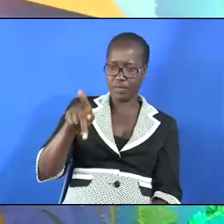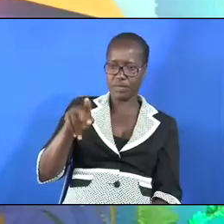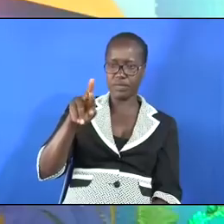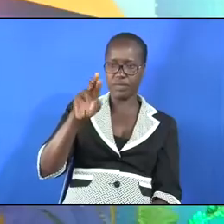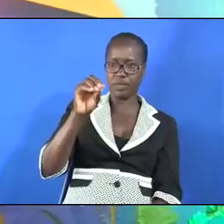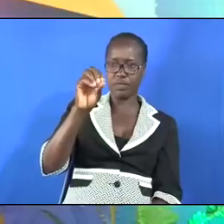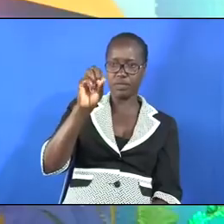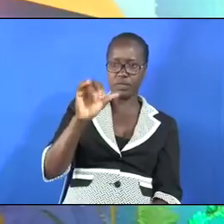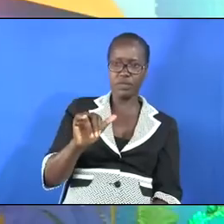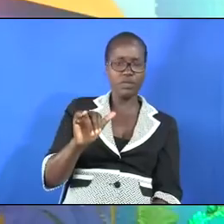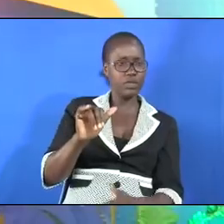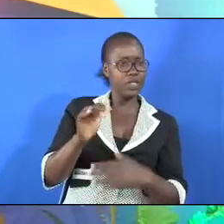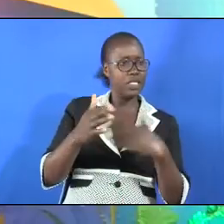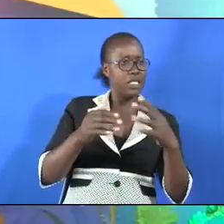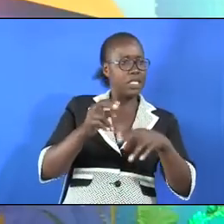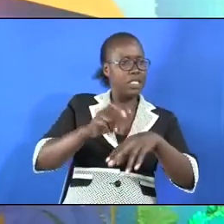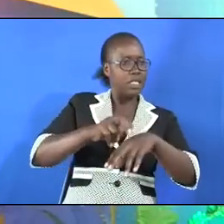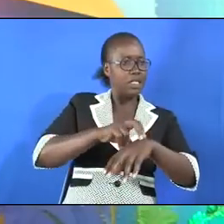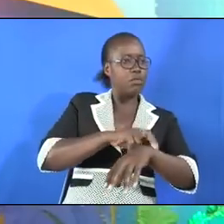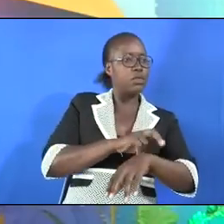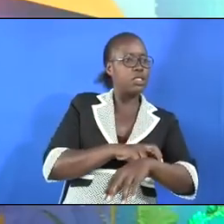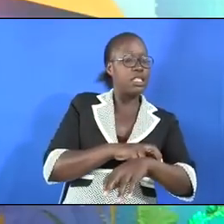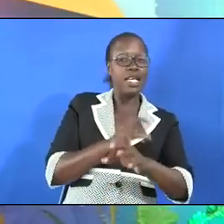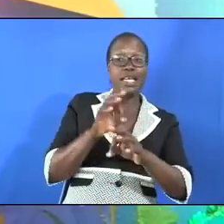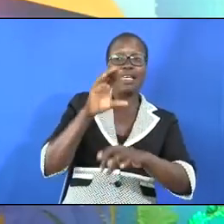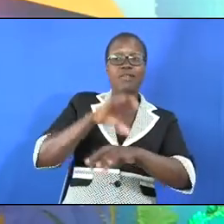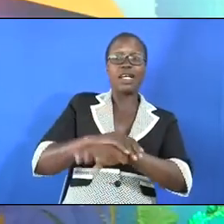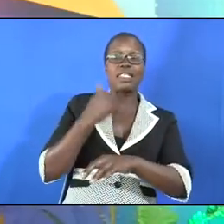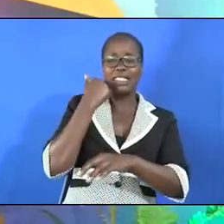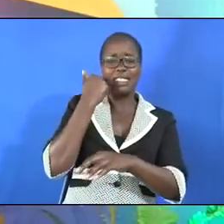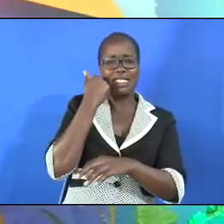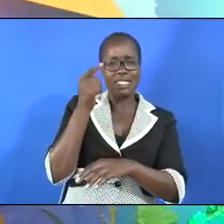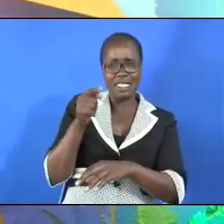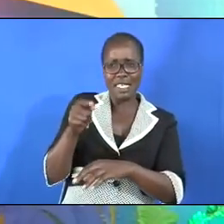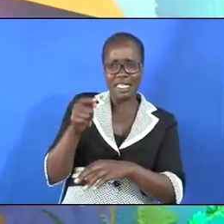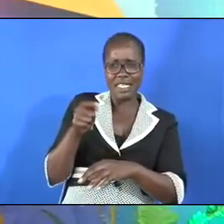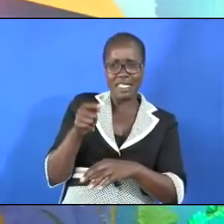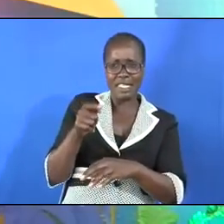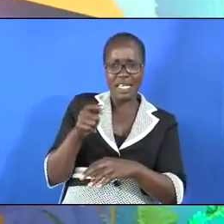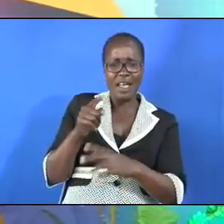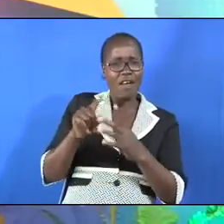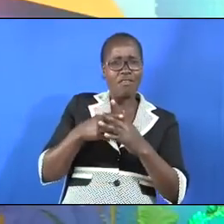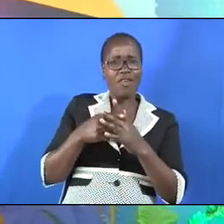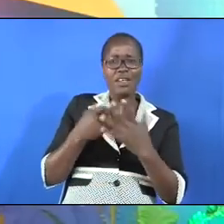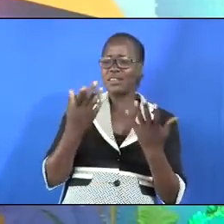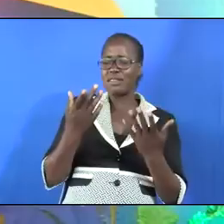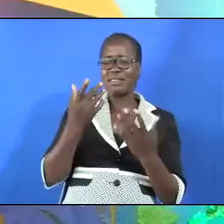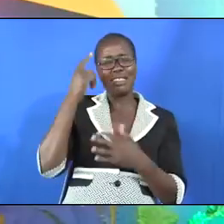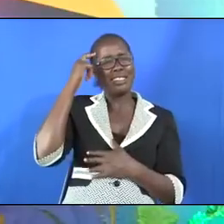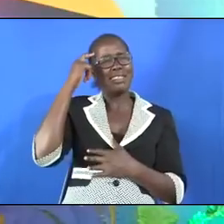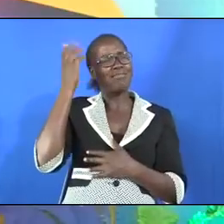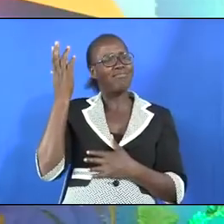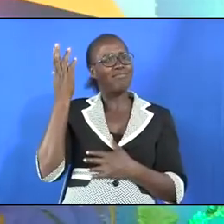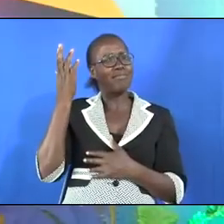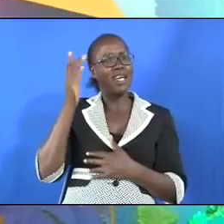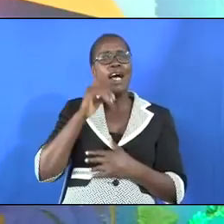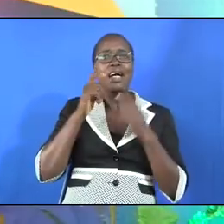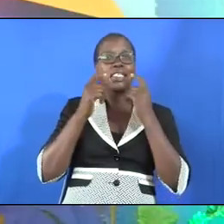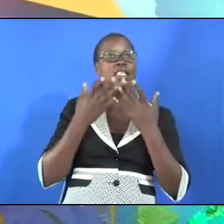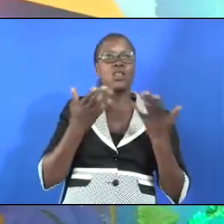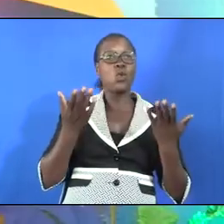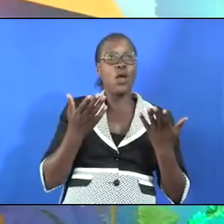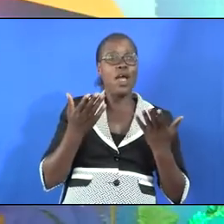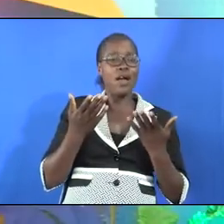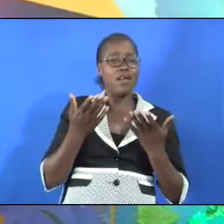If it was in Israel, first they would begin to wonder whether his sin was on account of his